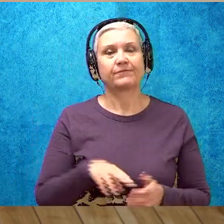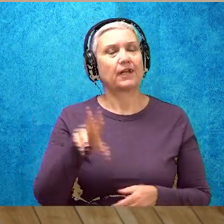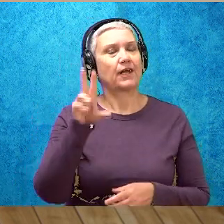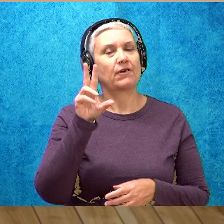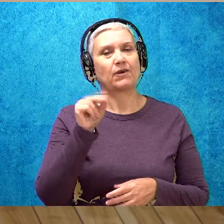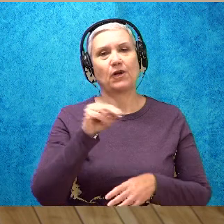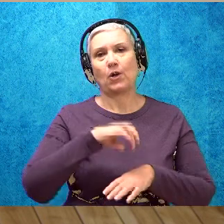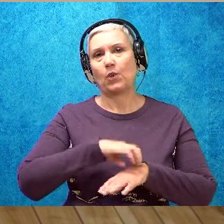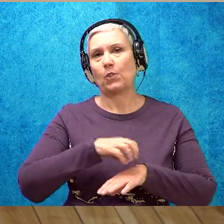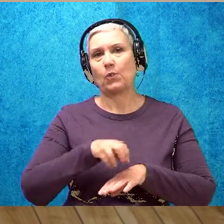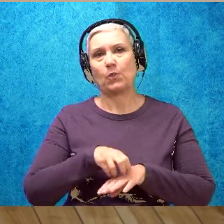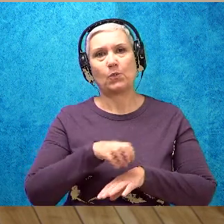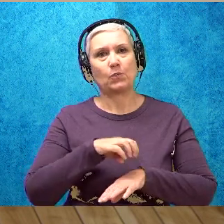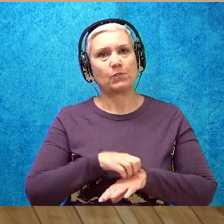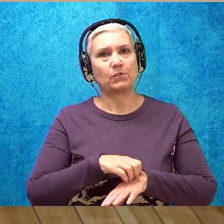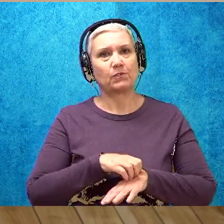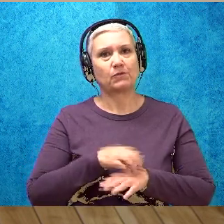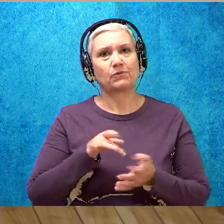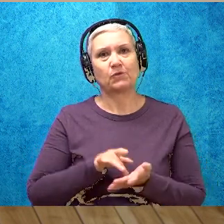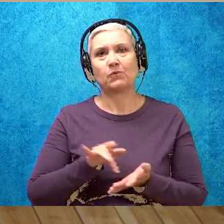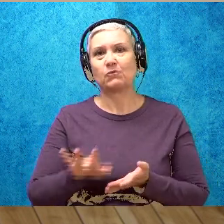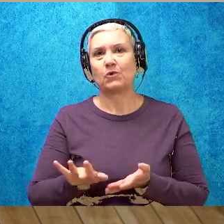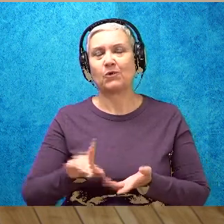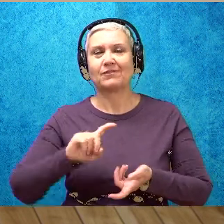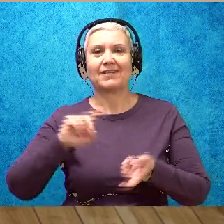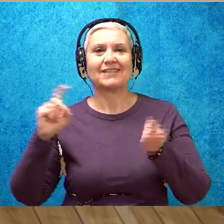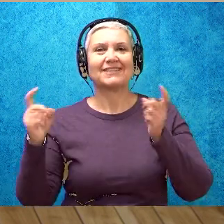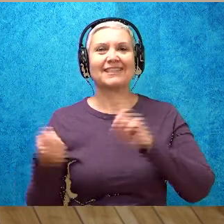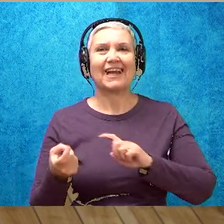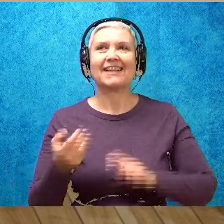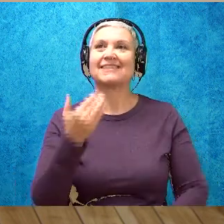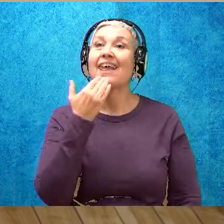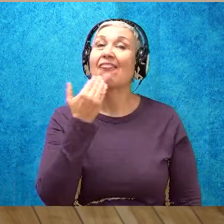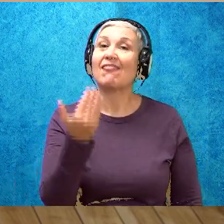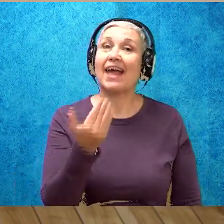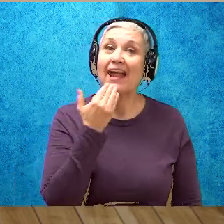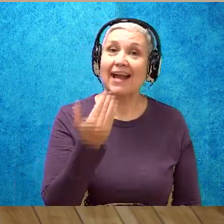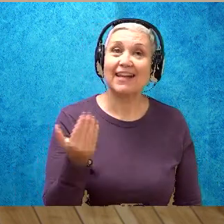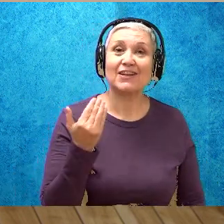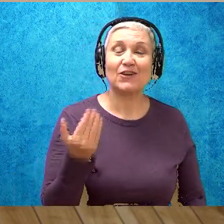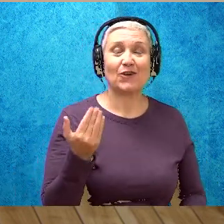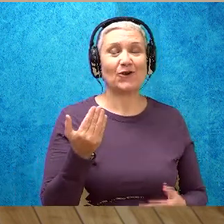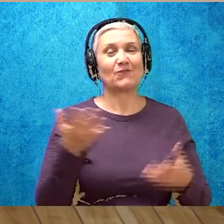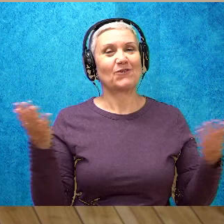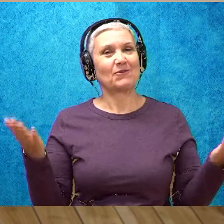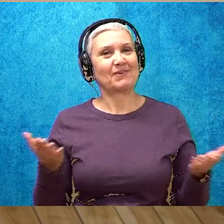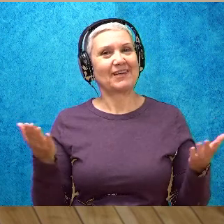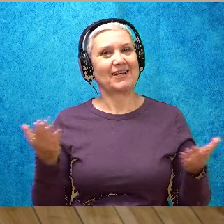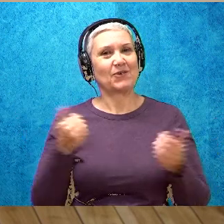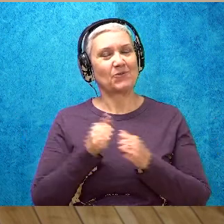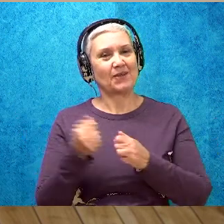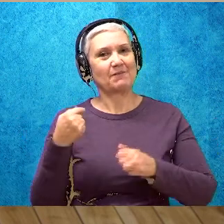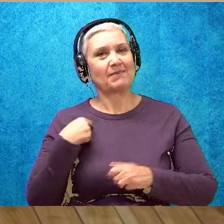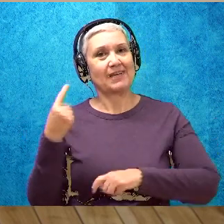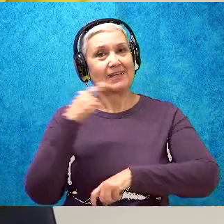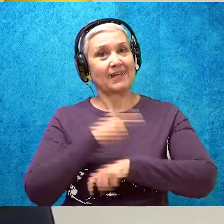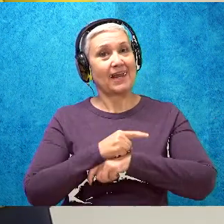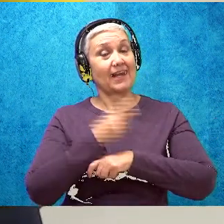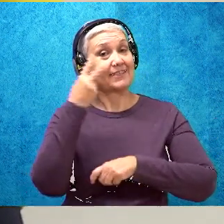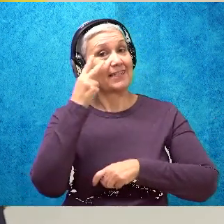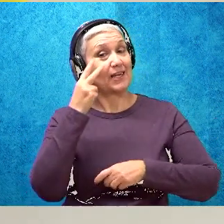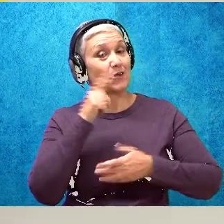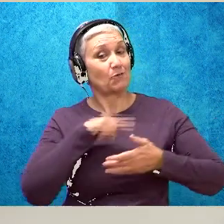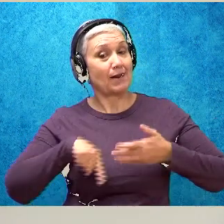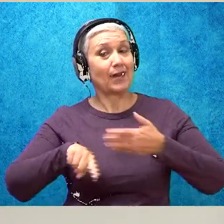is ever too rude to change. Thank you guys so much for spending time with me. I will see you the same time next Tuesday.